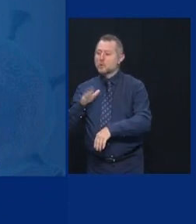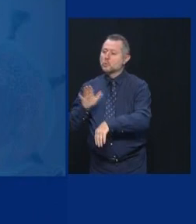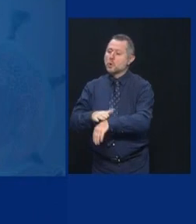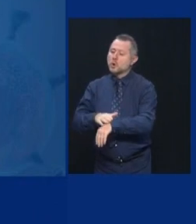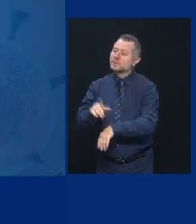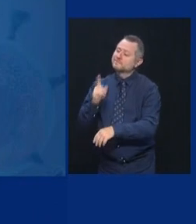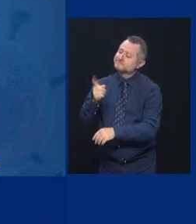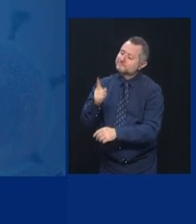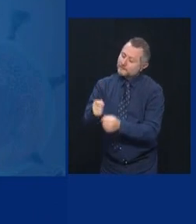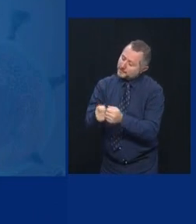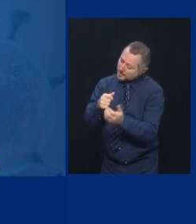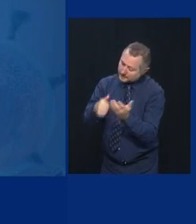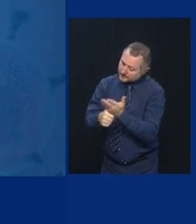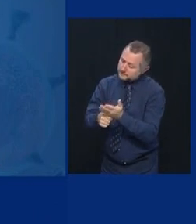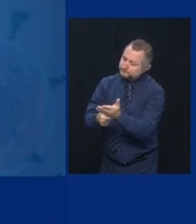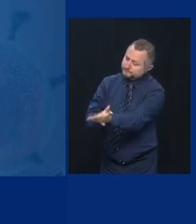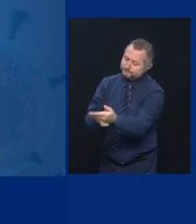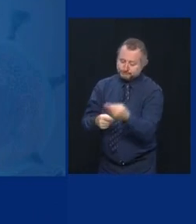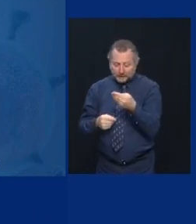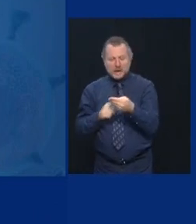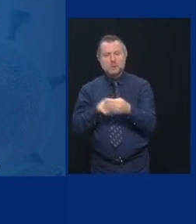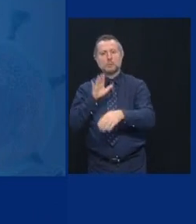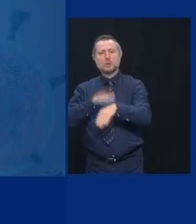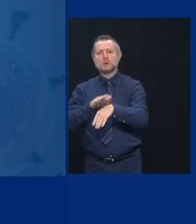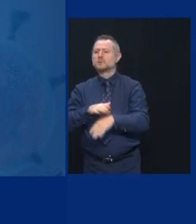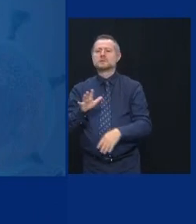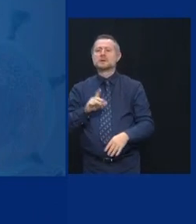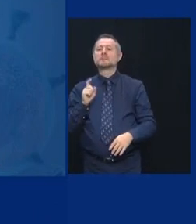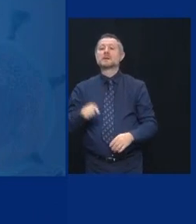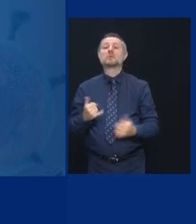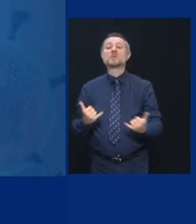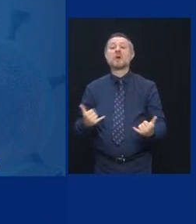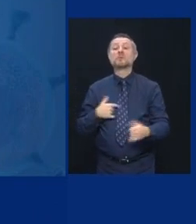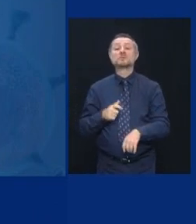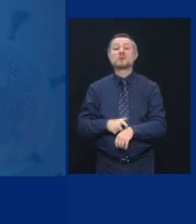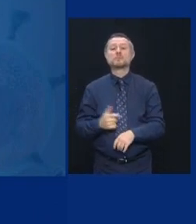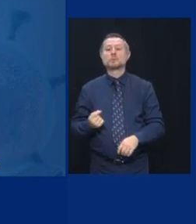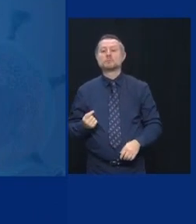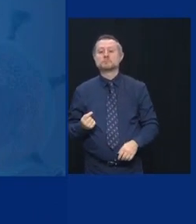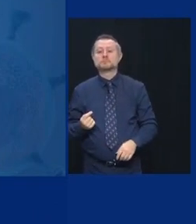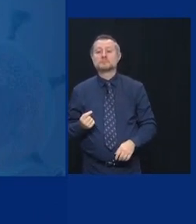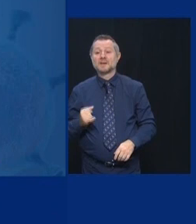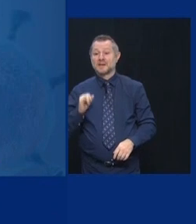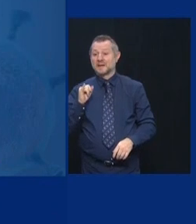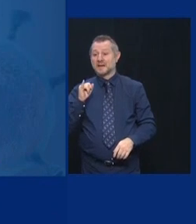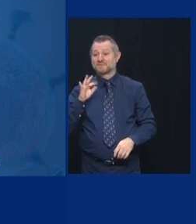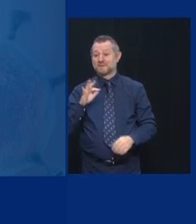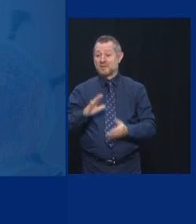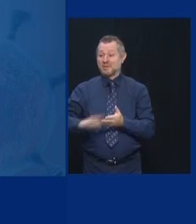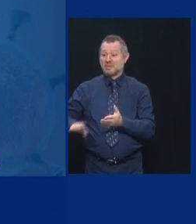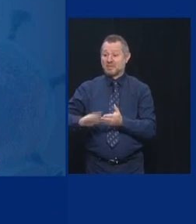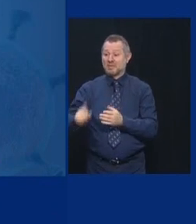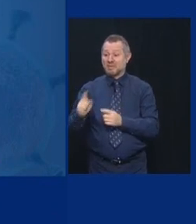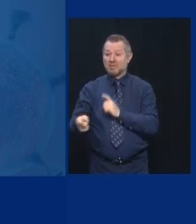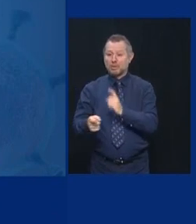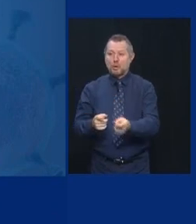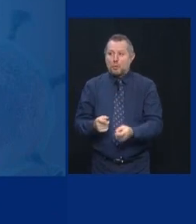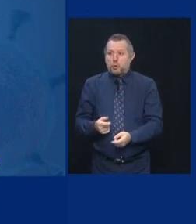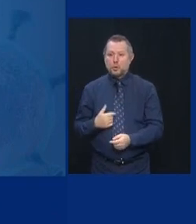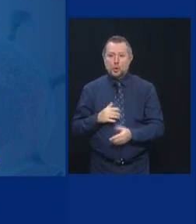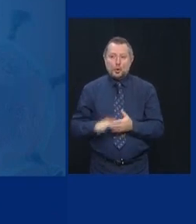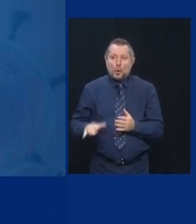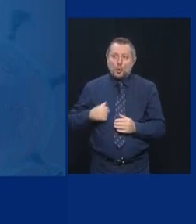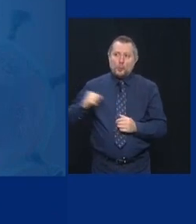What you wind up saying is, I got away with it. We've been saying you get away with it